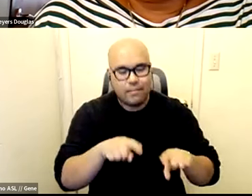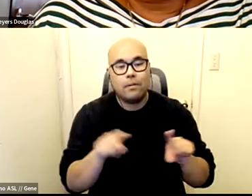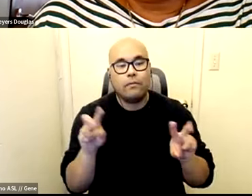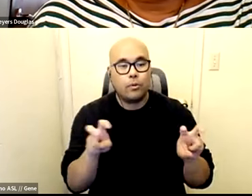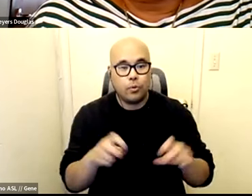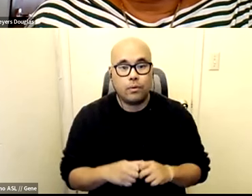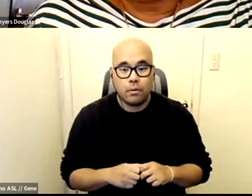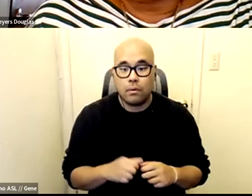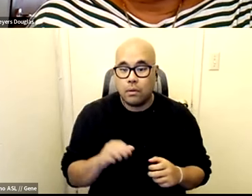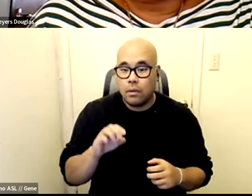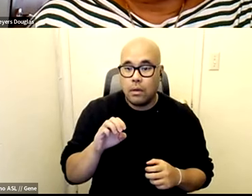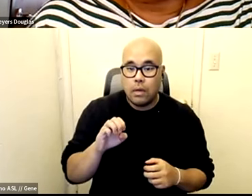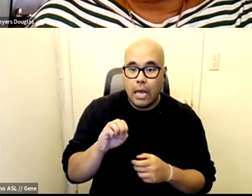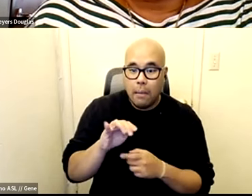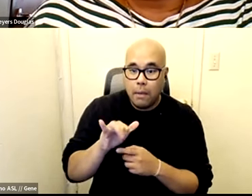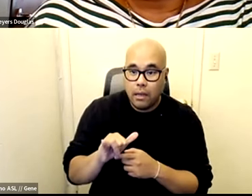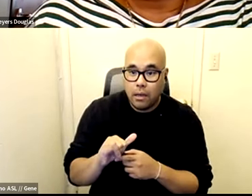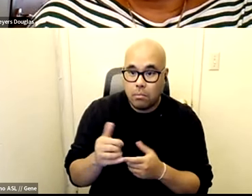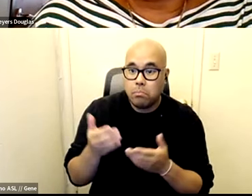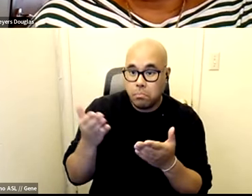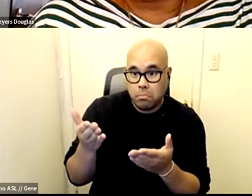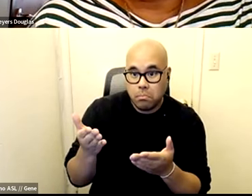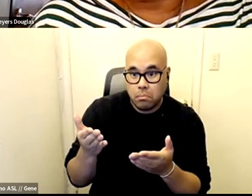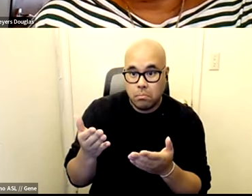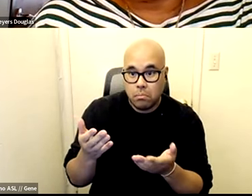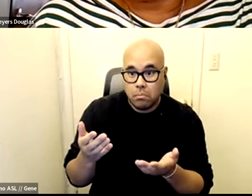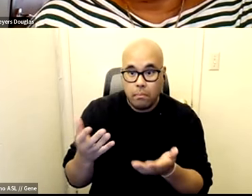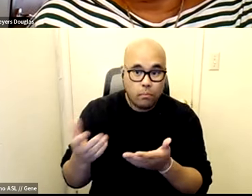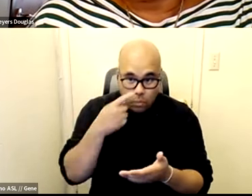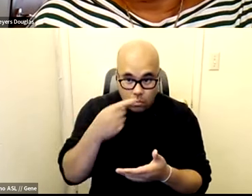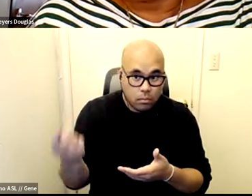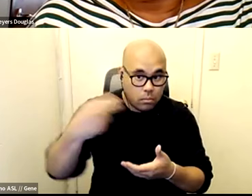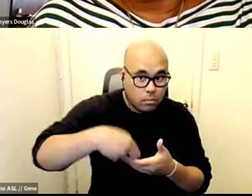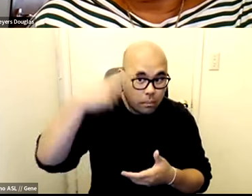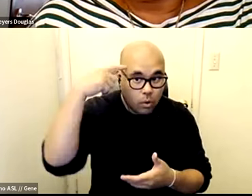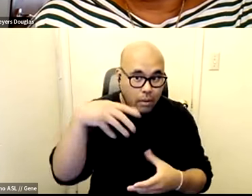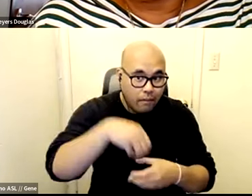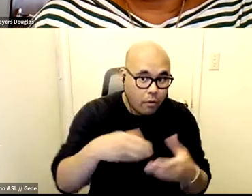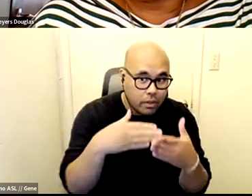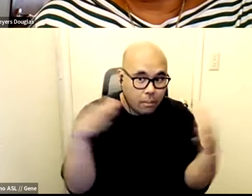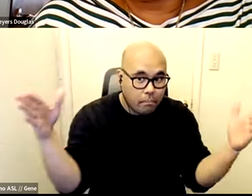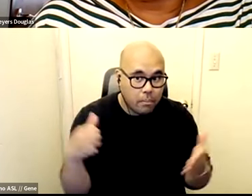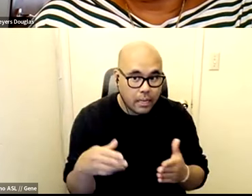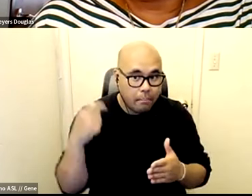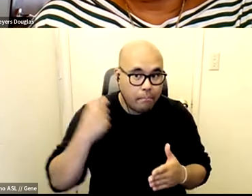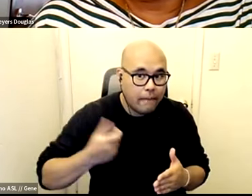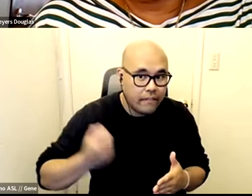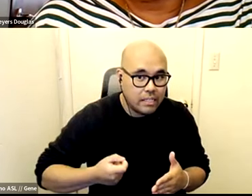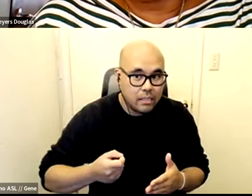i mean emily maybe you want to dive in as you've been looking at like some of the the public benefits pieces just to lead us on